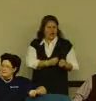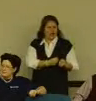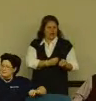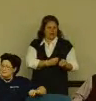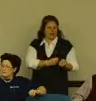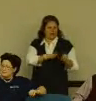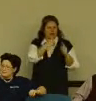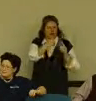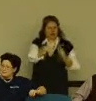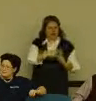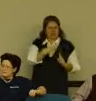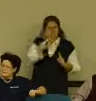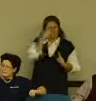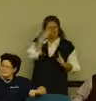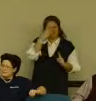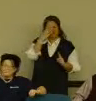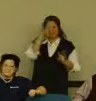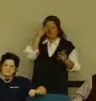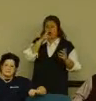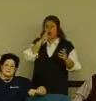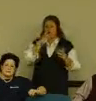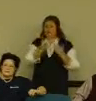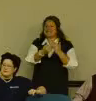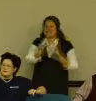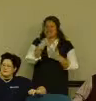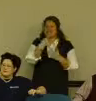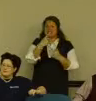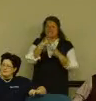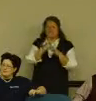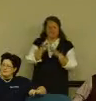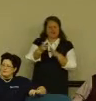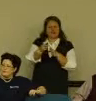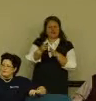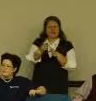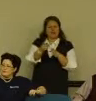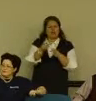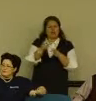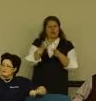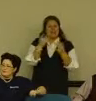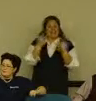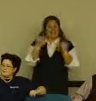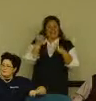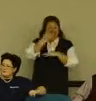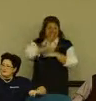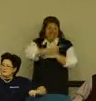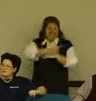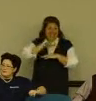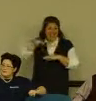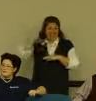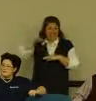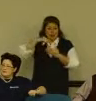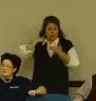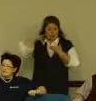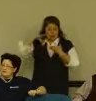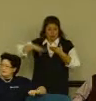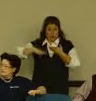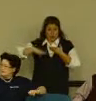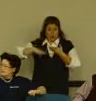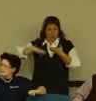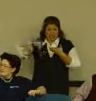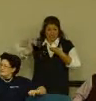And somebody, and I forget who mentioned being professional, a lot of what we see now with students